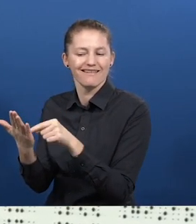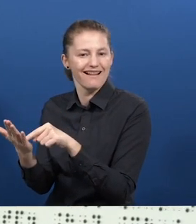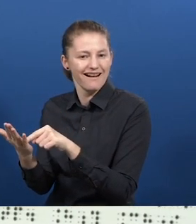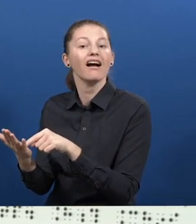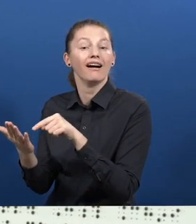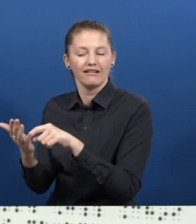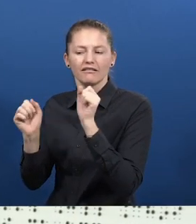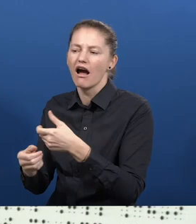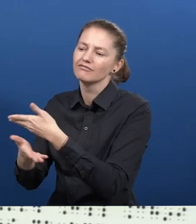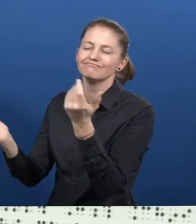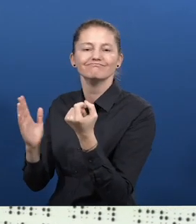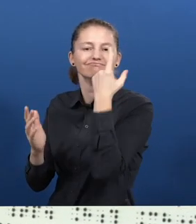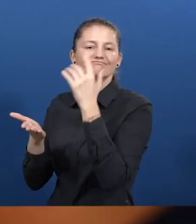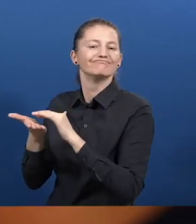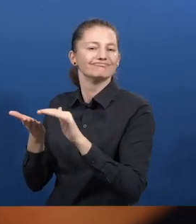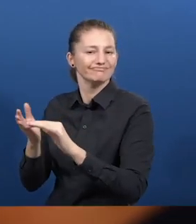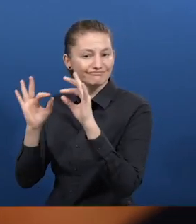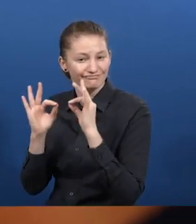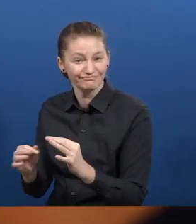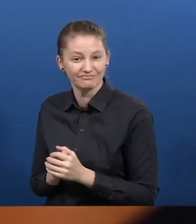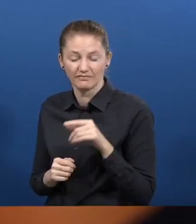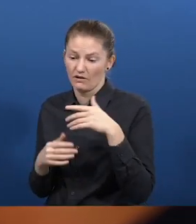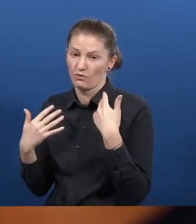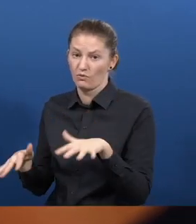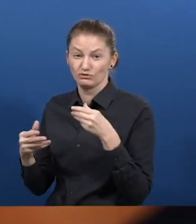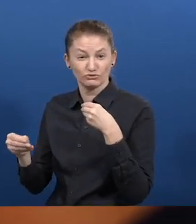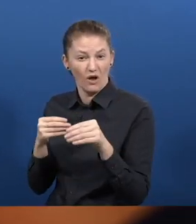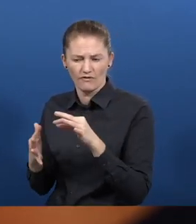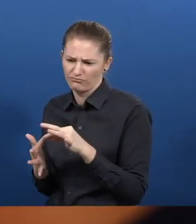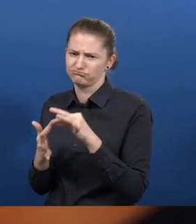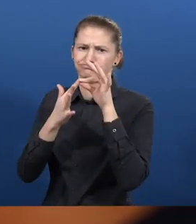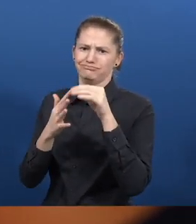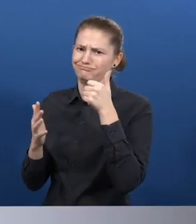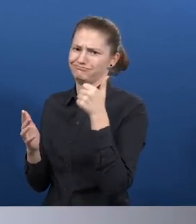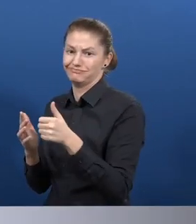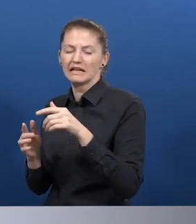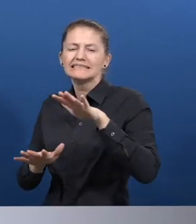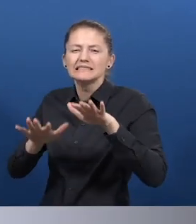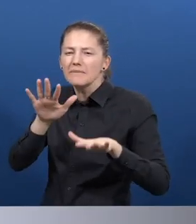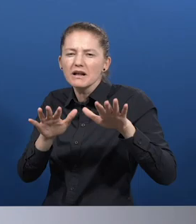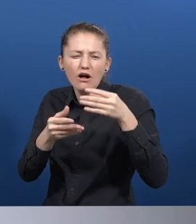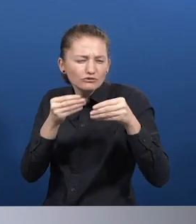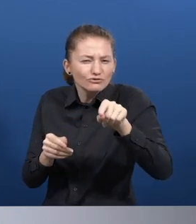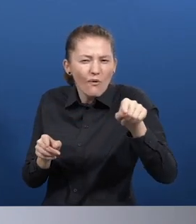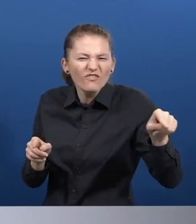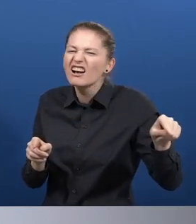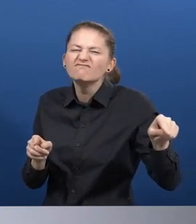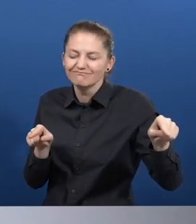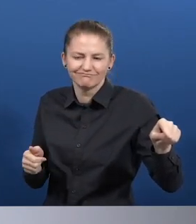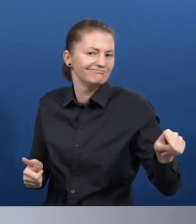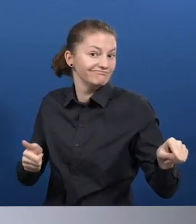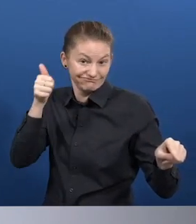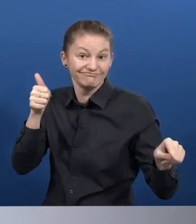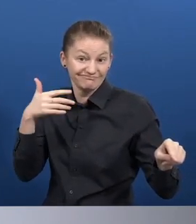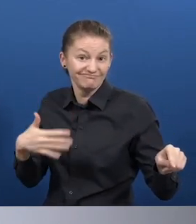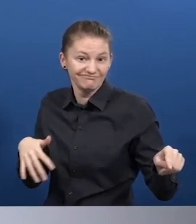unique and breakthrough features and solutions in comparison to other software products of their kind. They are designed to be easily adapted to